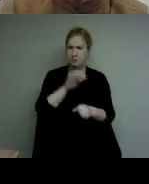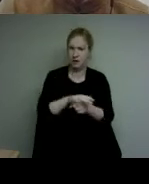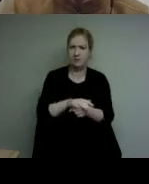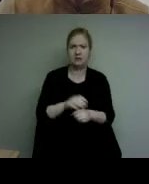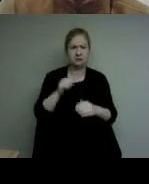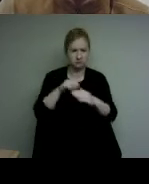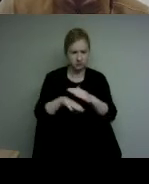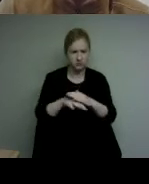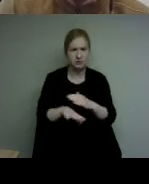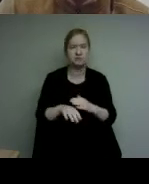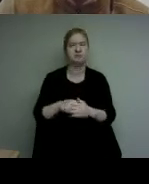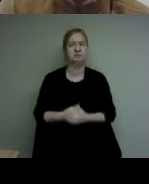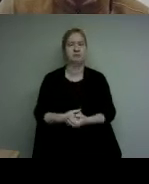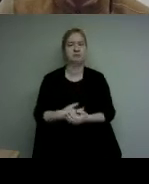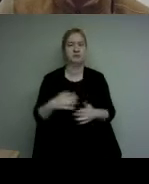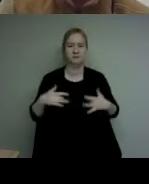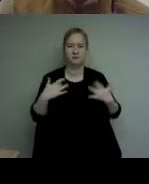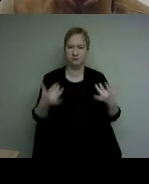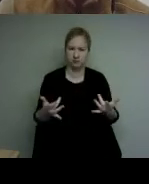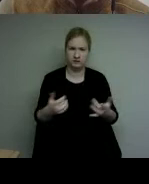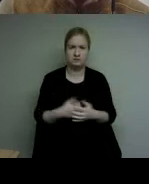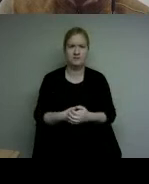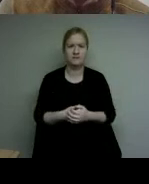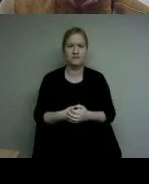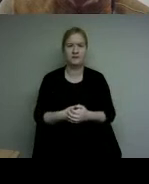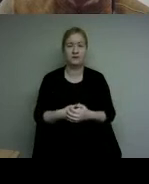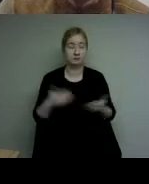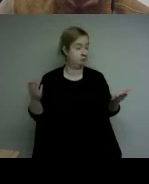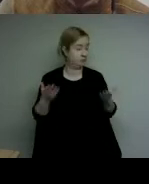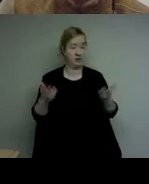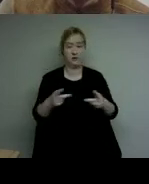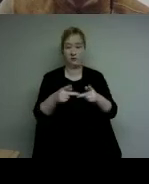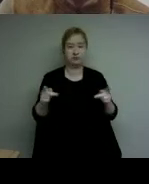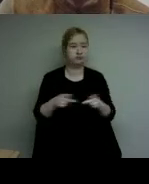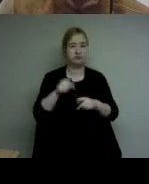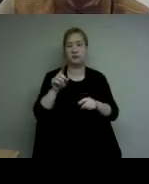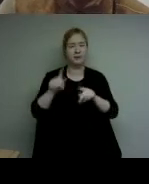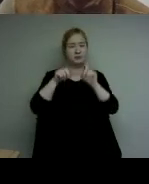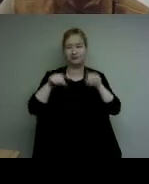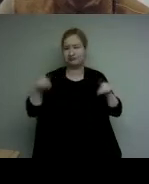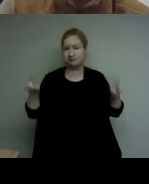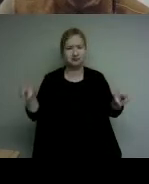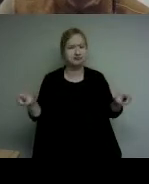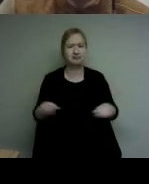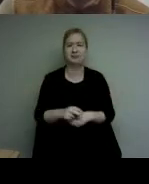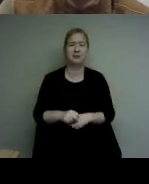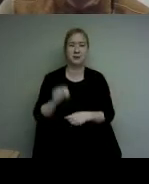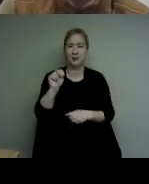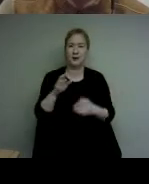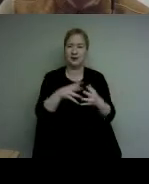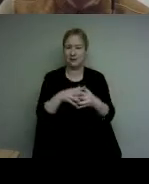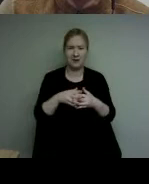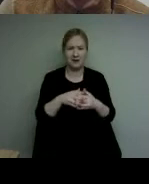located in one of the most diverse communities in north america we are as inclusive as we are creative and we will be